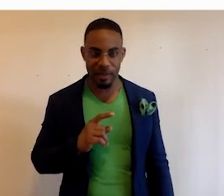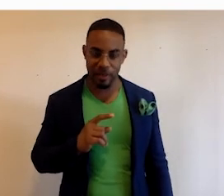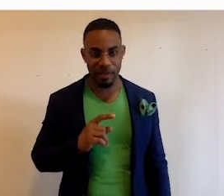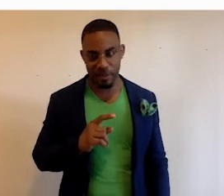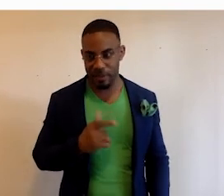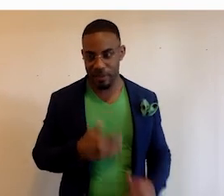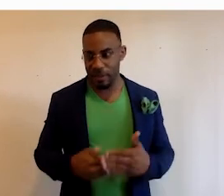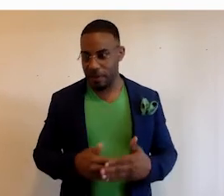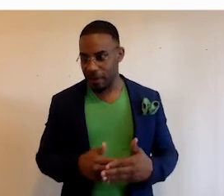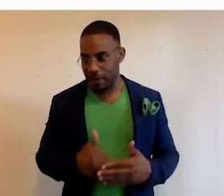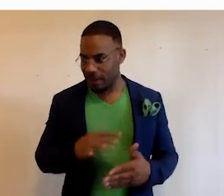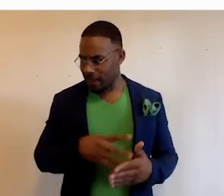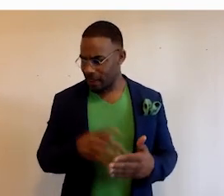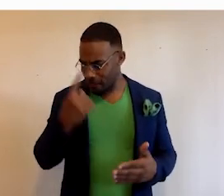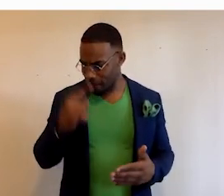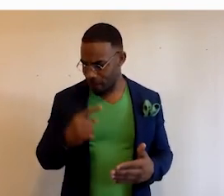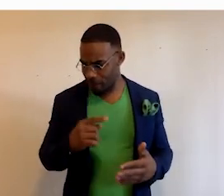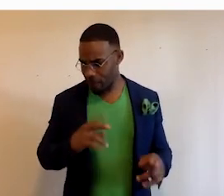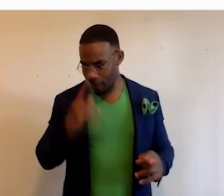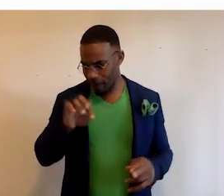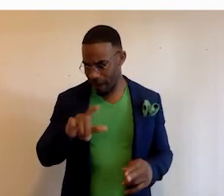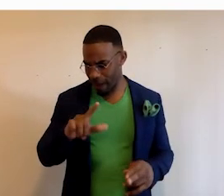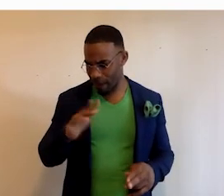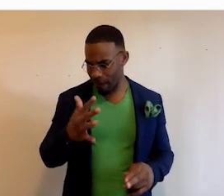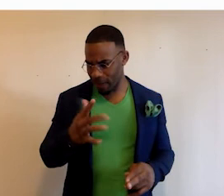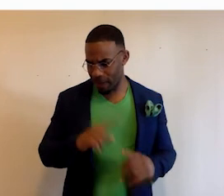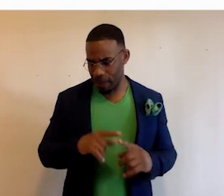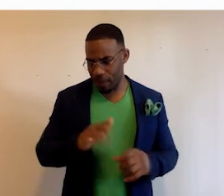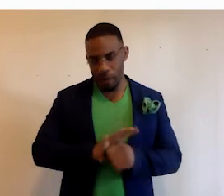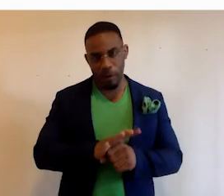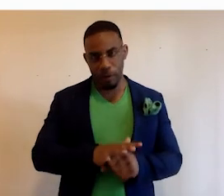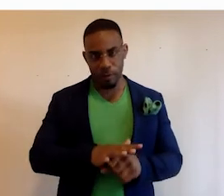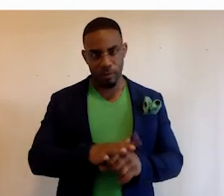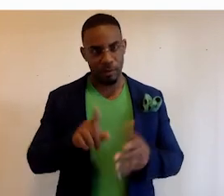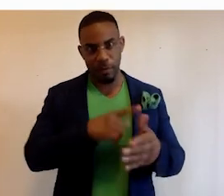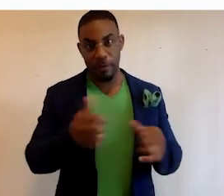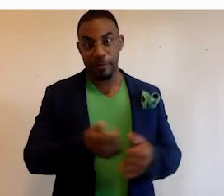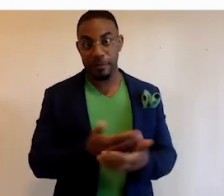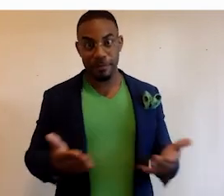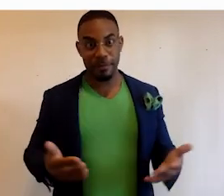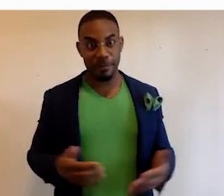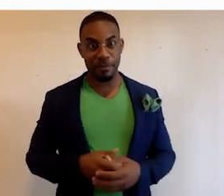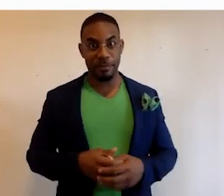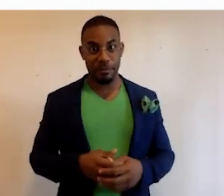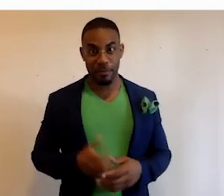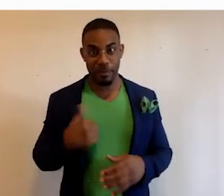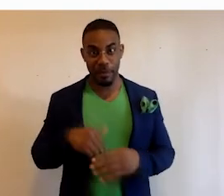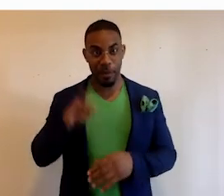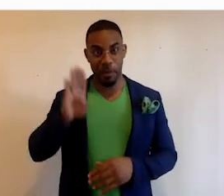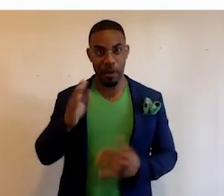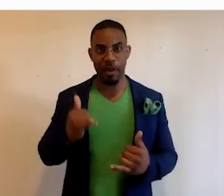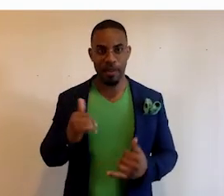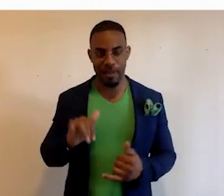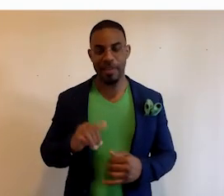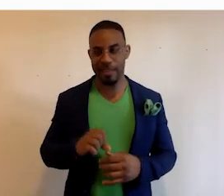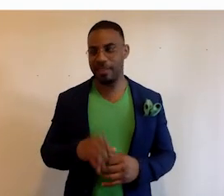that was scheduled for April 5th, but Corona canceled everything because I'm in Brooklyn now. But